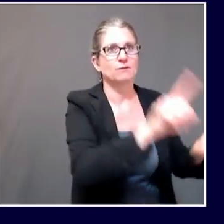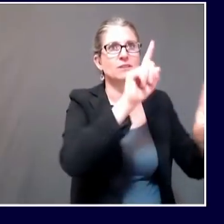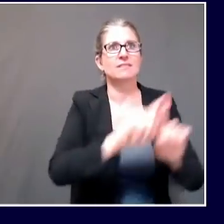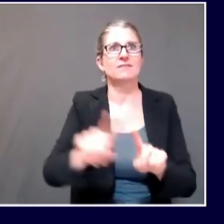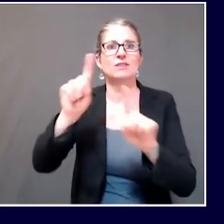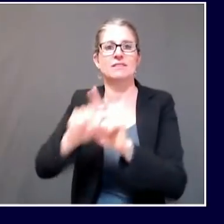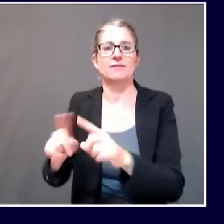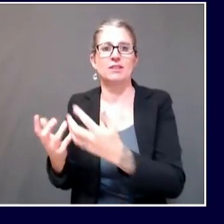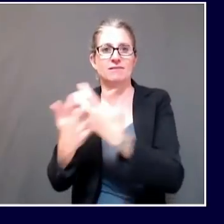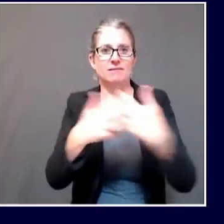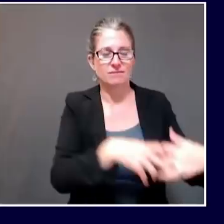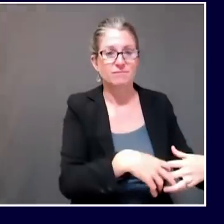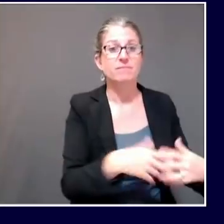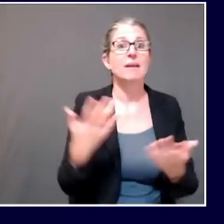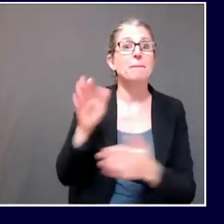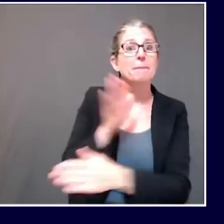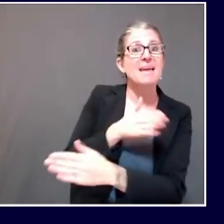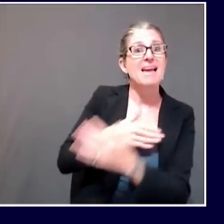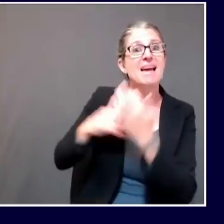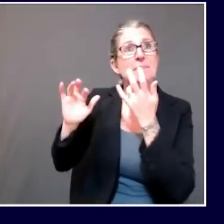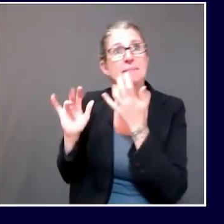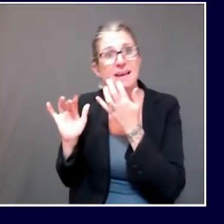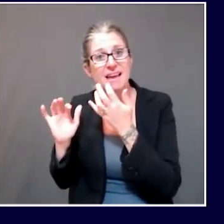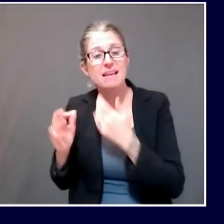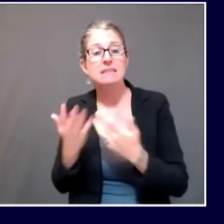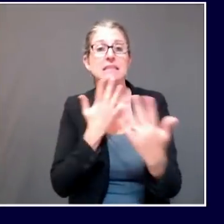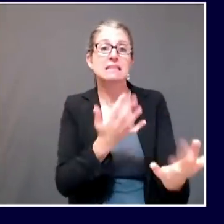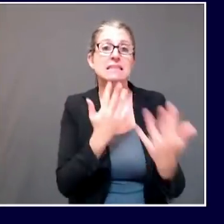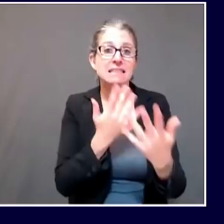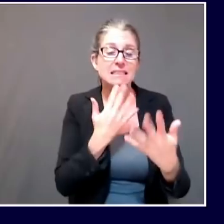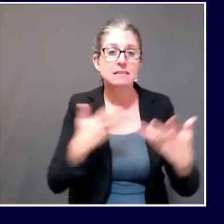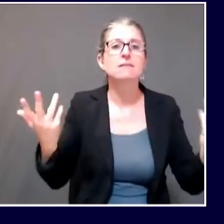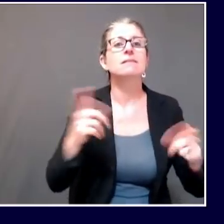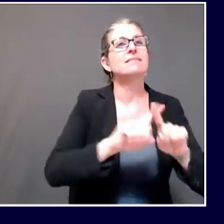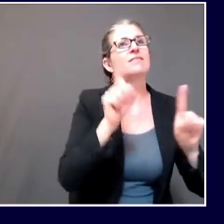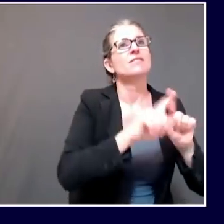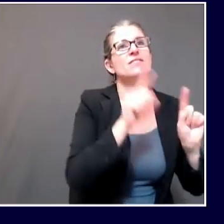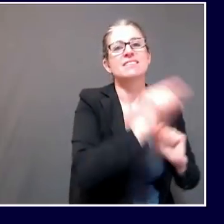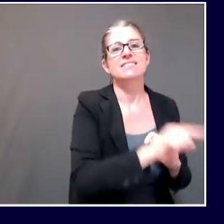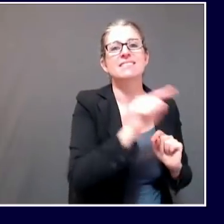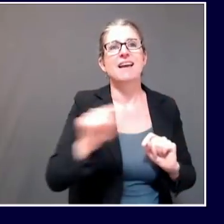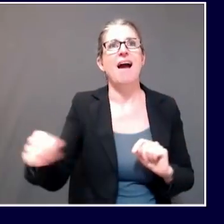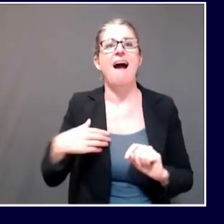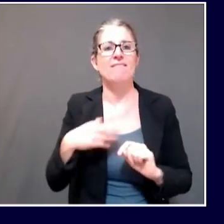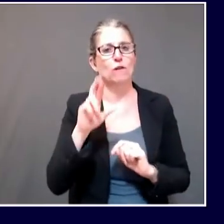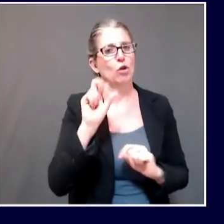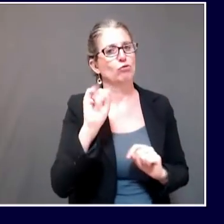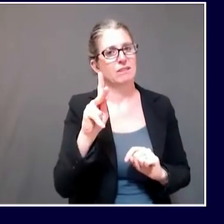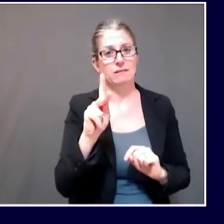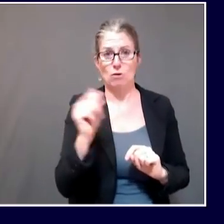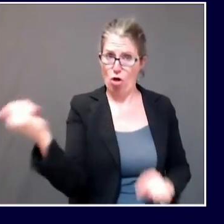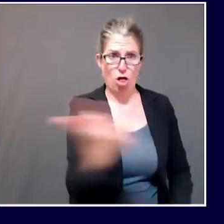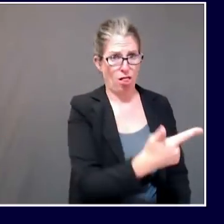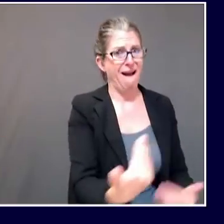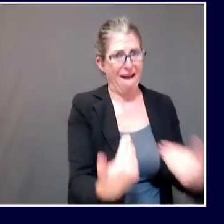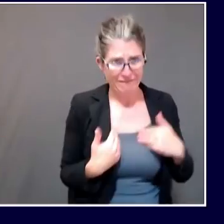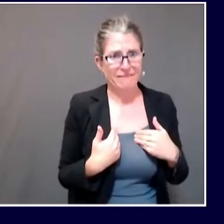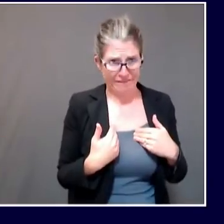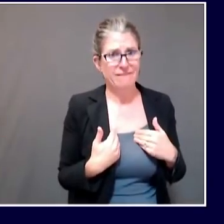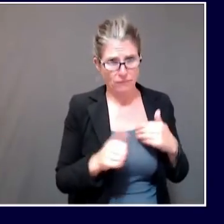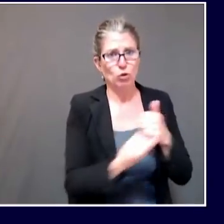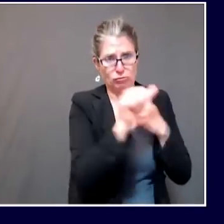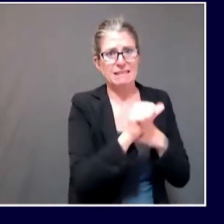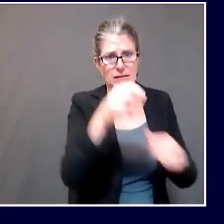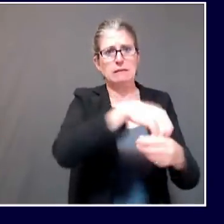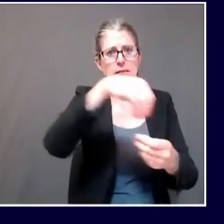to take a blanket approach to any of these. We're trying to take them piece by piece to see in what manners they could potentially be done safely.